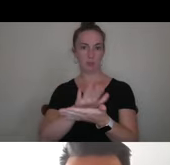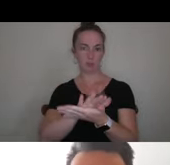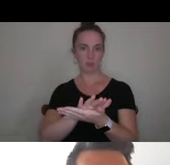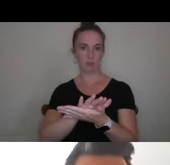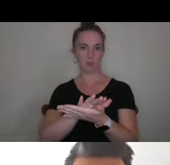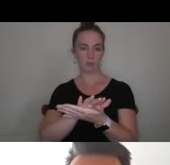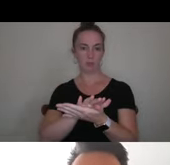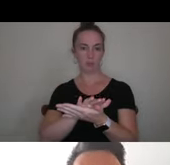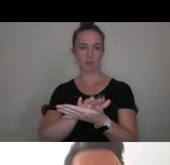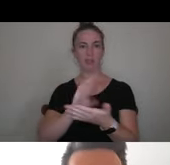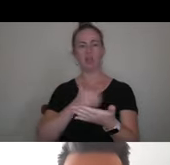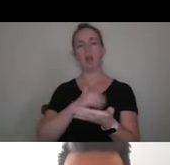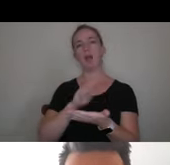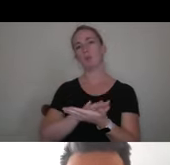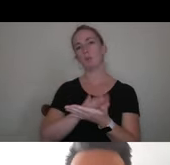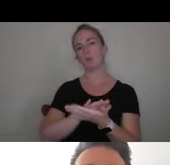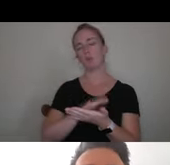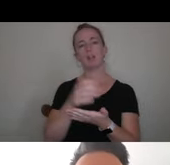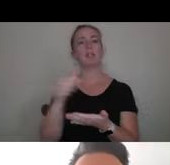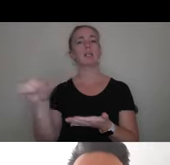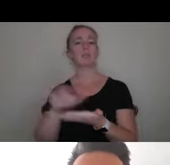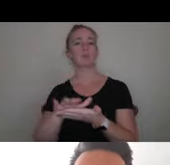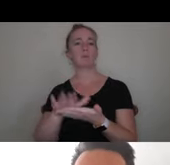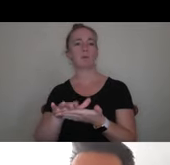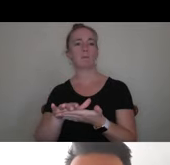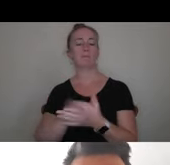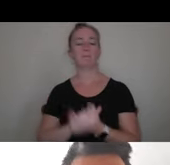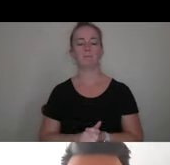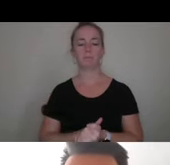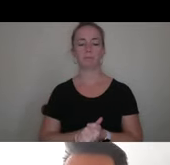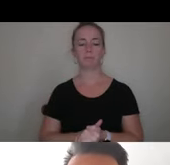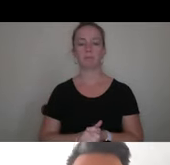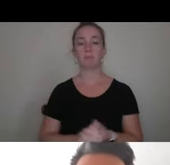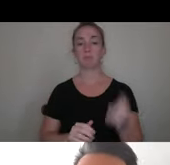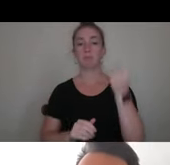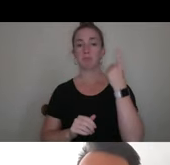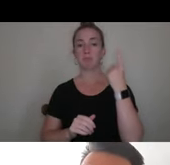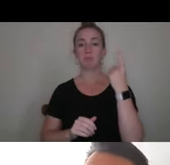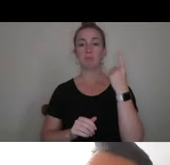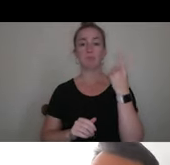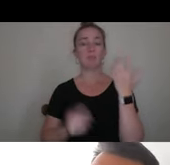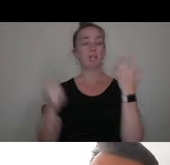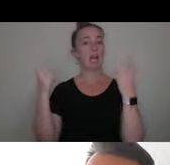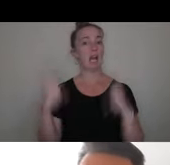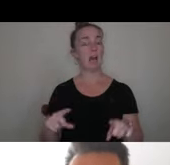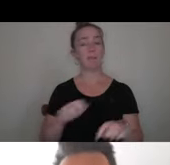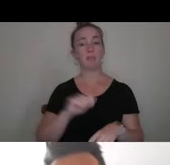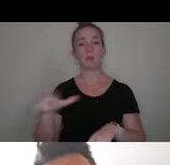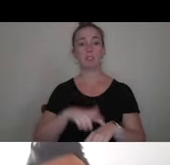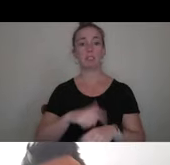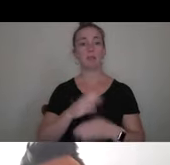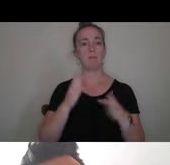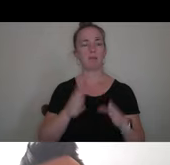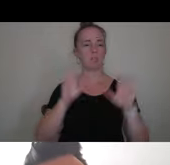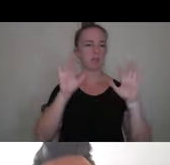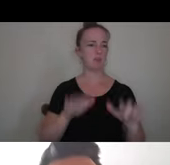school. Our school, any school. We get it all the time where someone's writing doesn't really